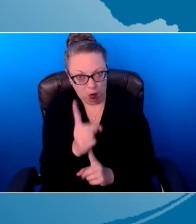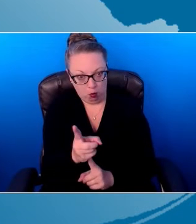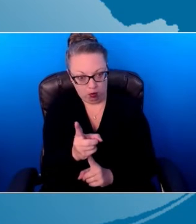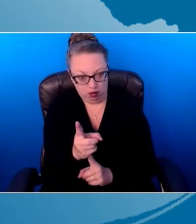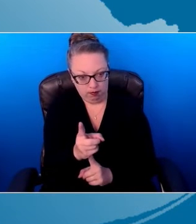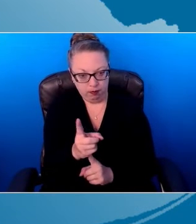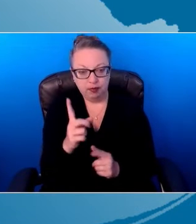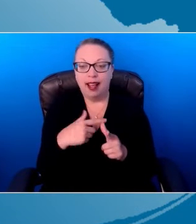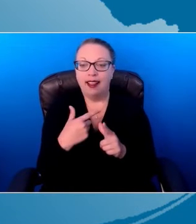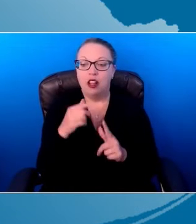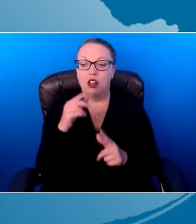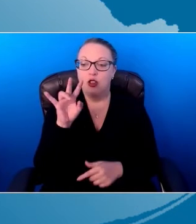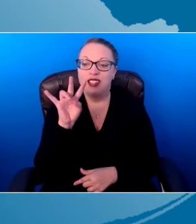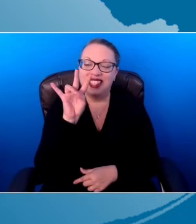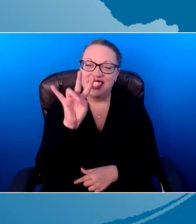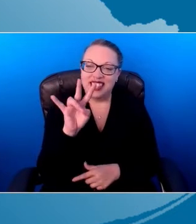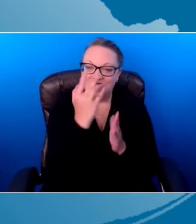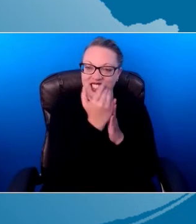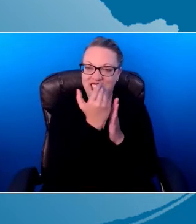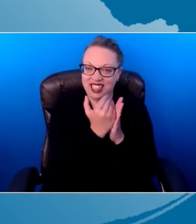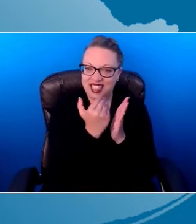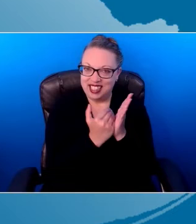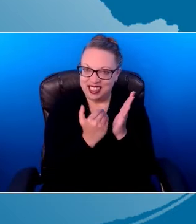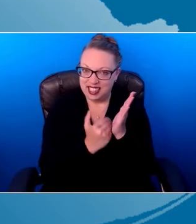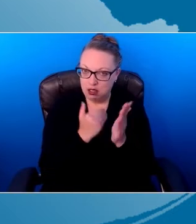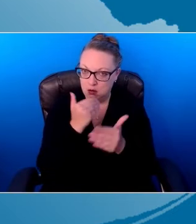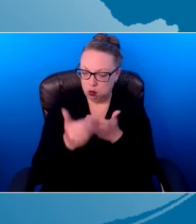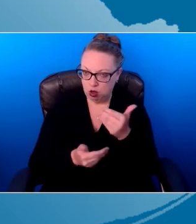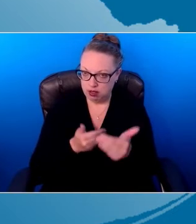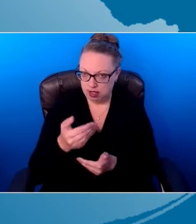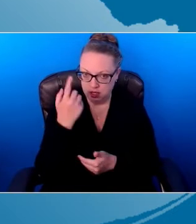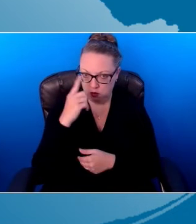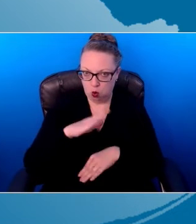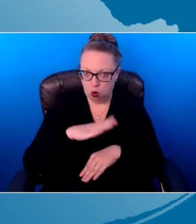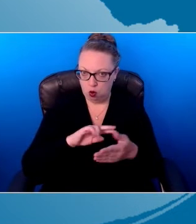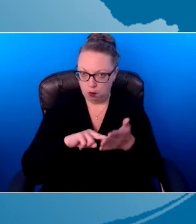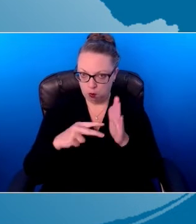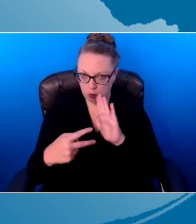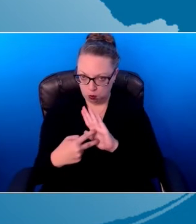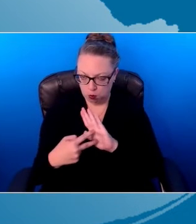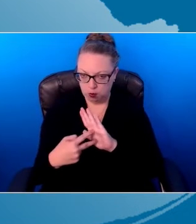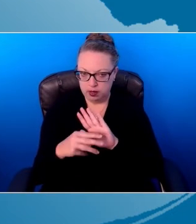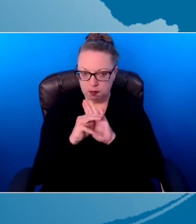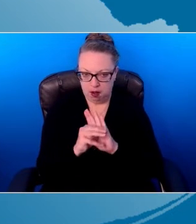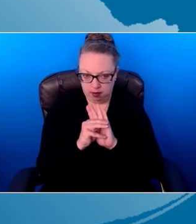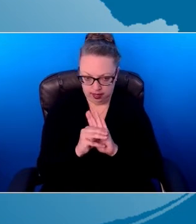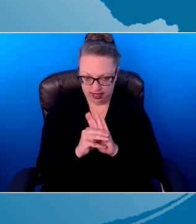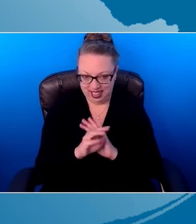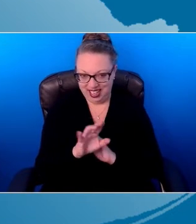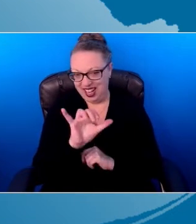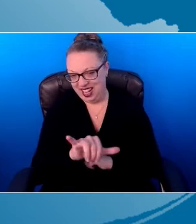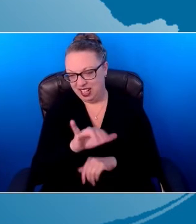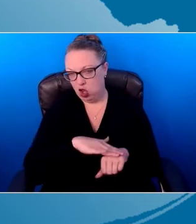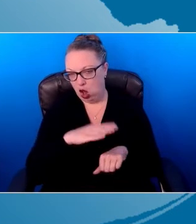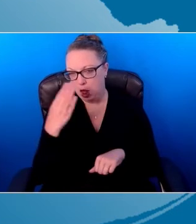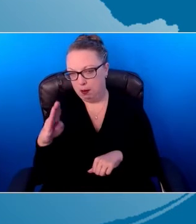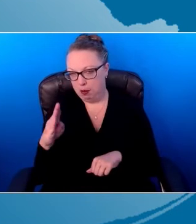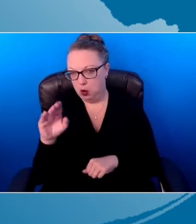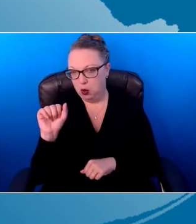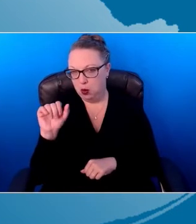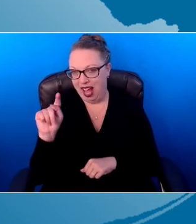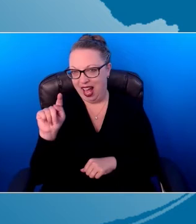process for intentional modeling. And this seven step process is written down on that blue at a glance for coaching.